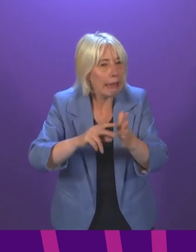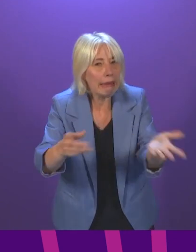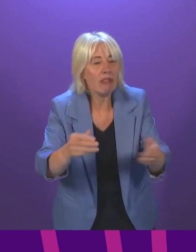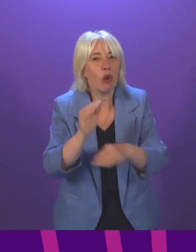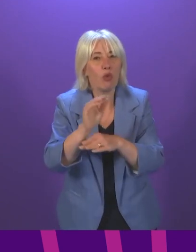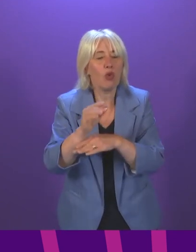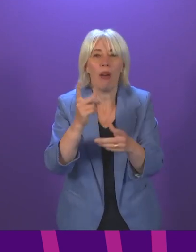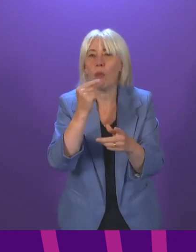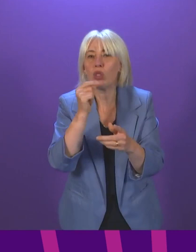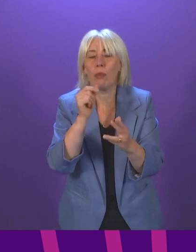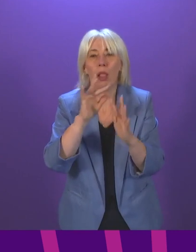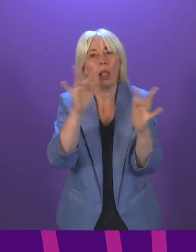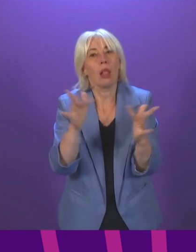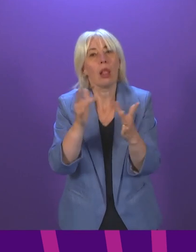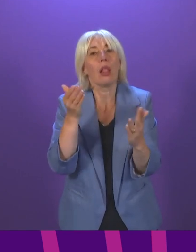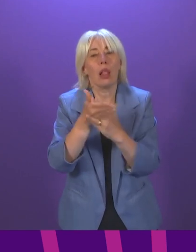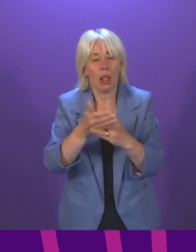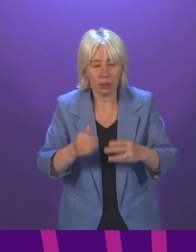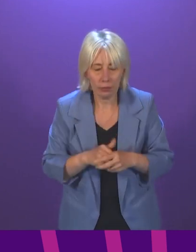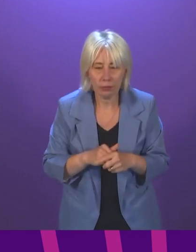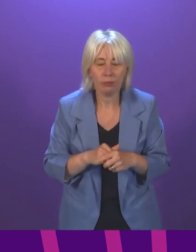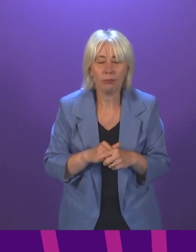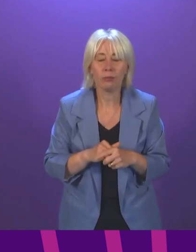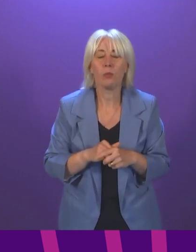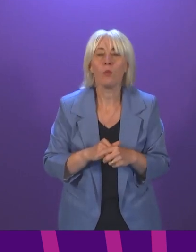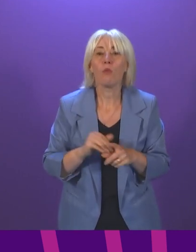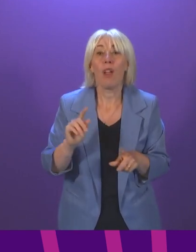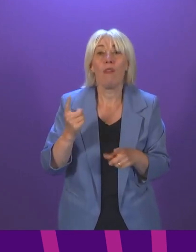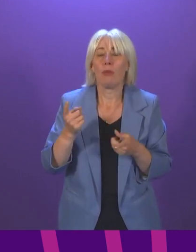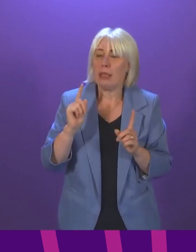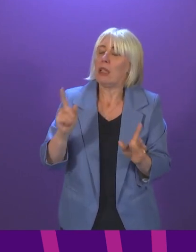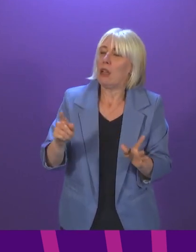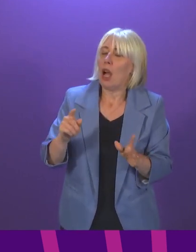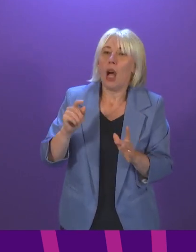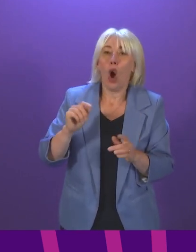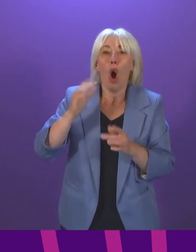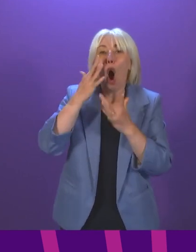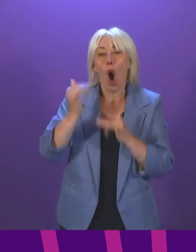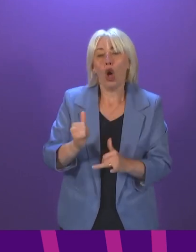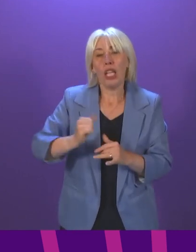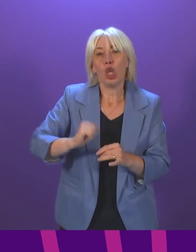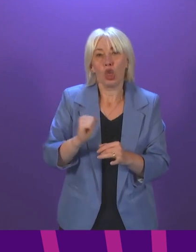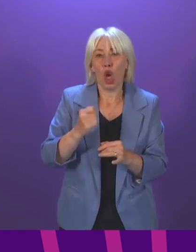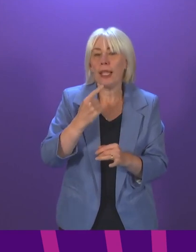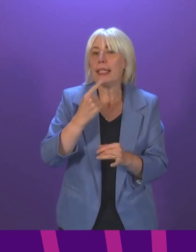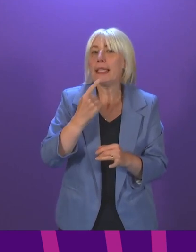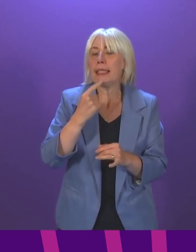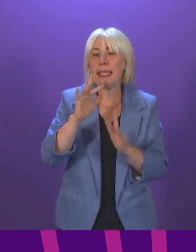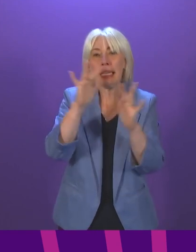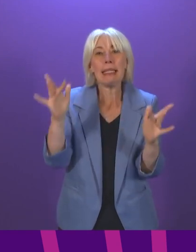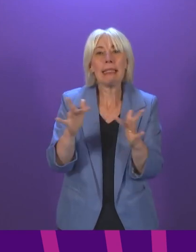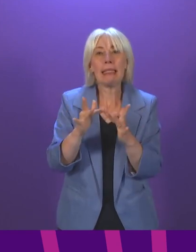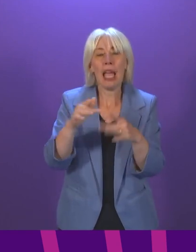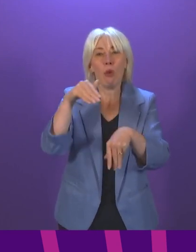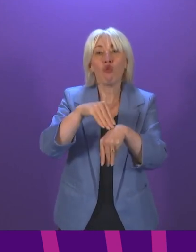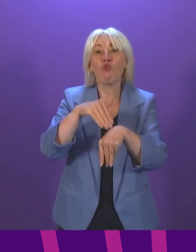Minister, Audit Scotland has warned that cyber crime is a serious risk to